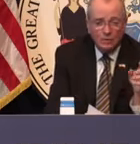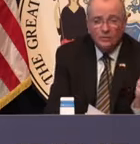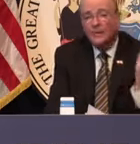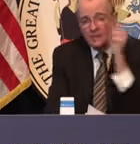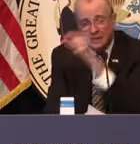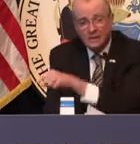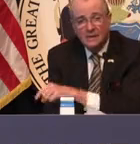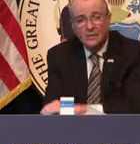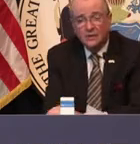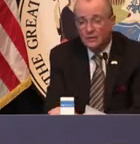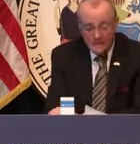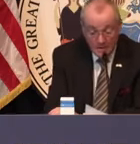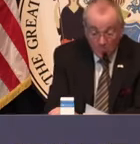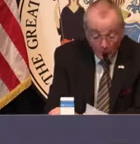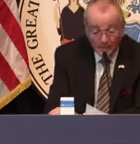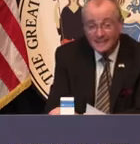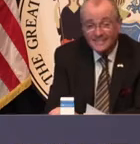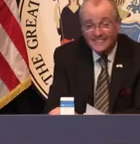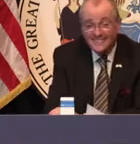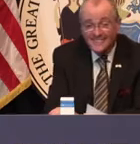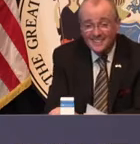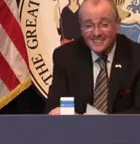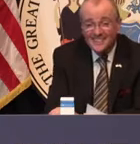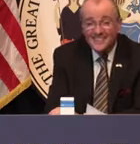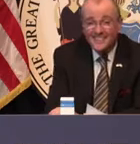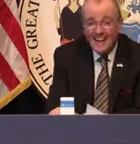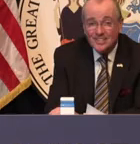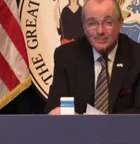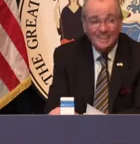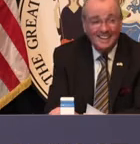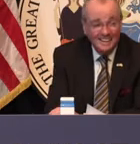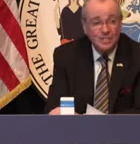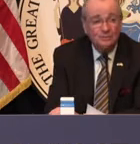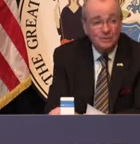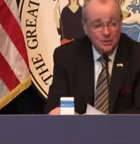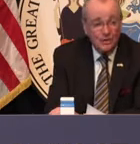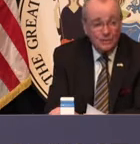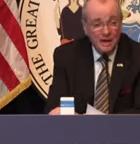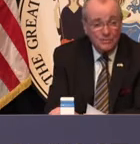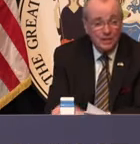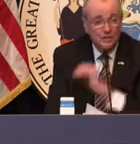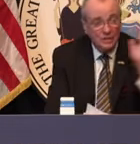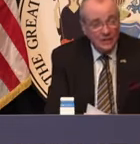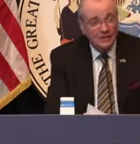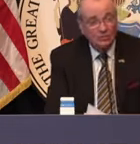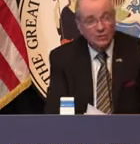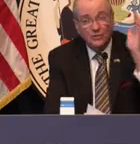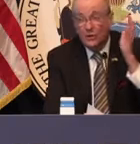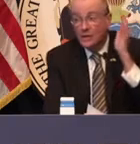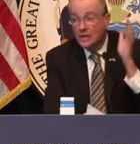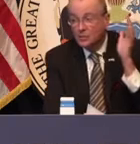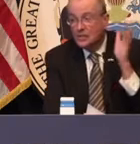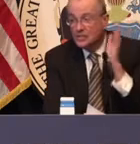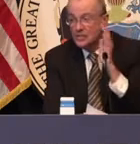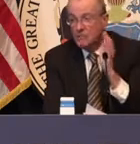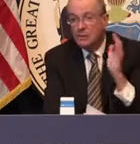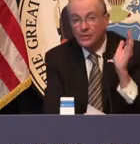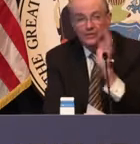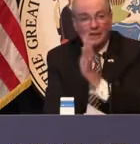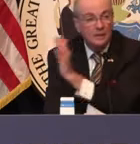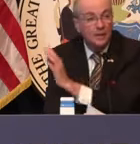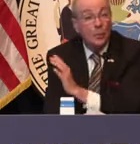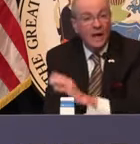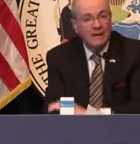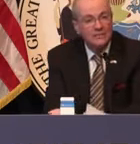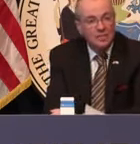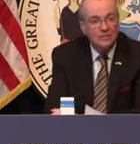factory workers, and then thirdly, importantly, last but not least, but the general population. And that's sort of the, as we see, the